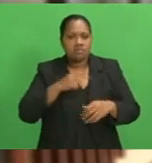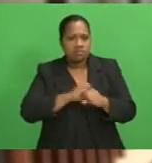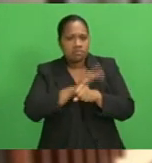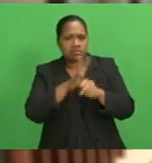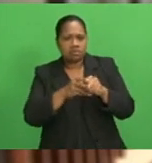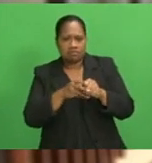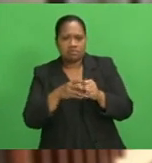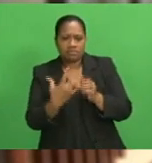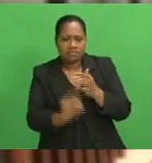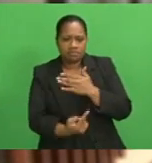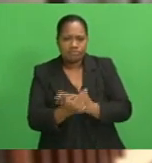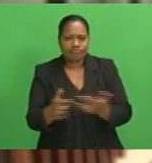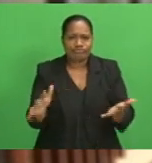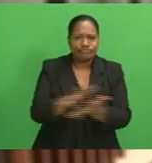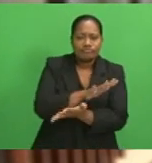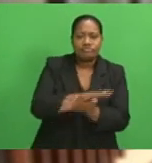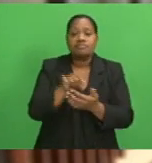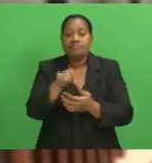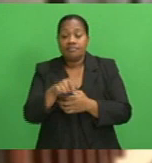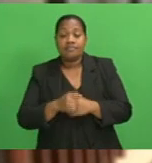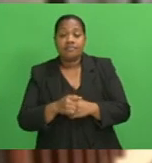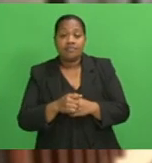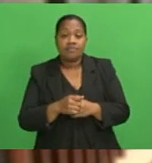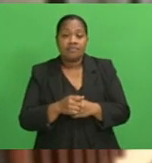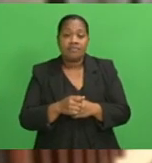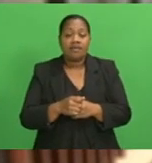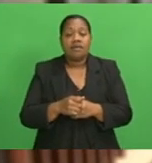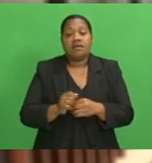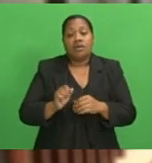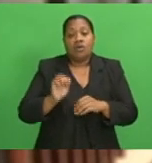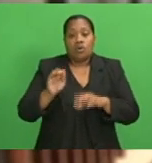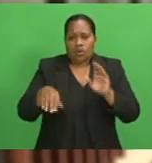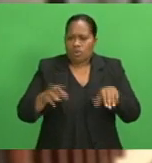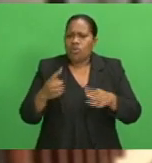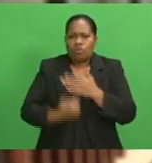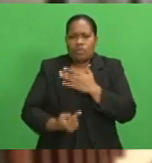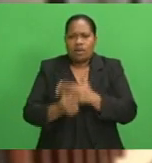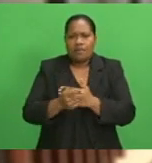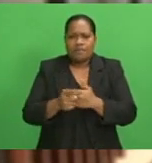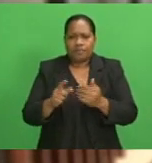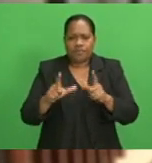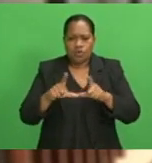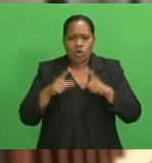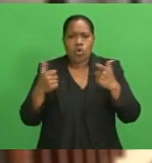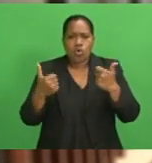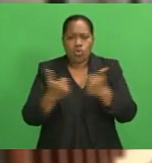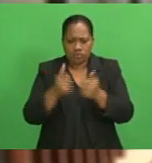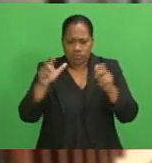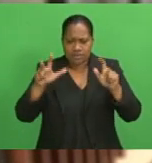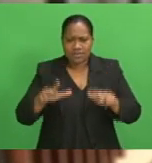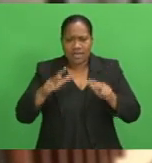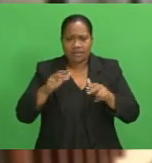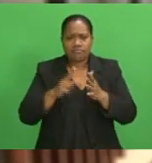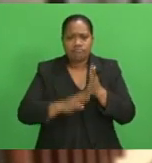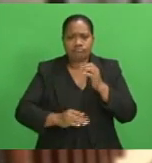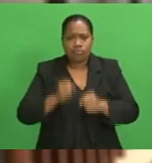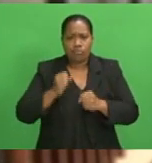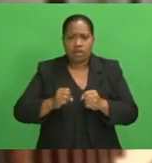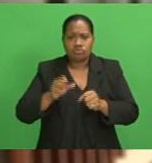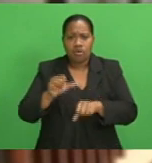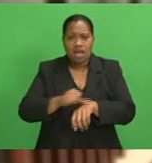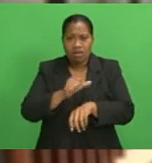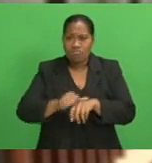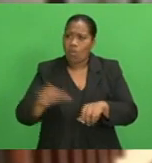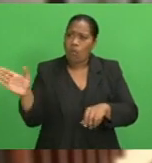The slump in existing home sales reflected closing of contracts signed in March and April when nearly the whole country was under